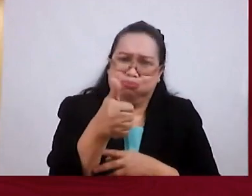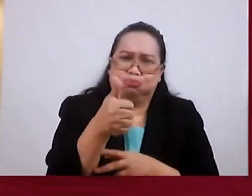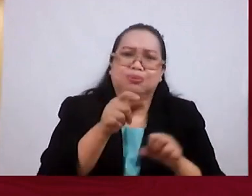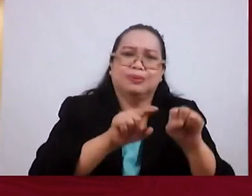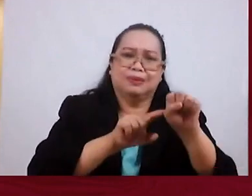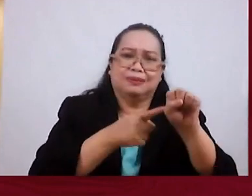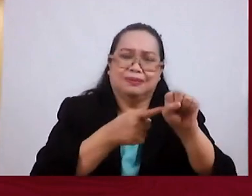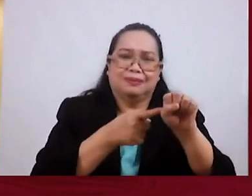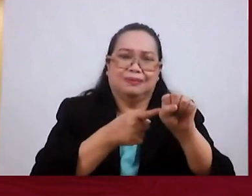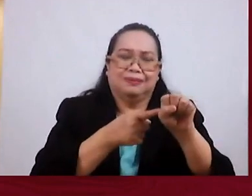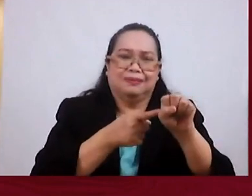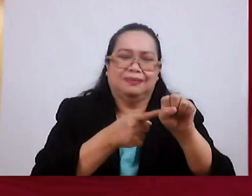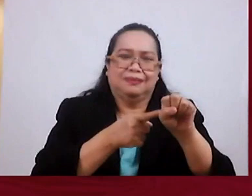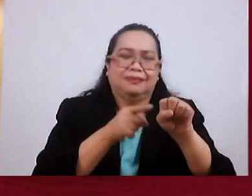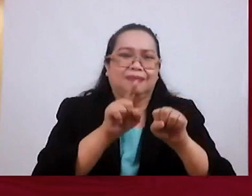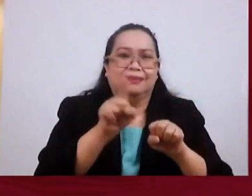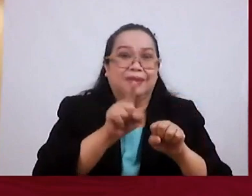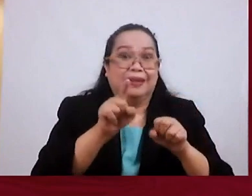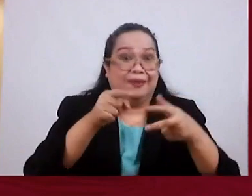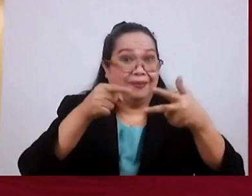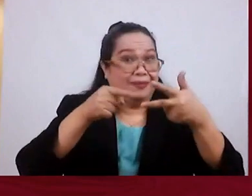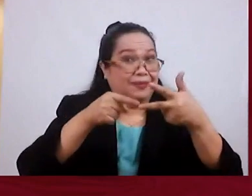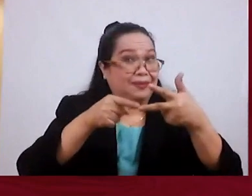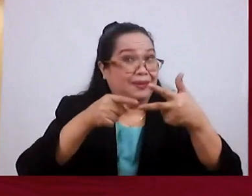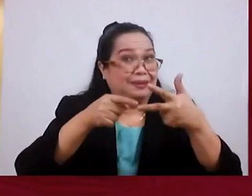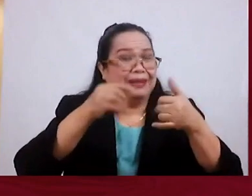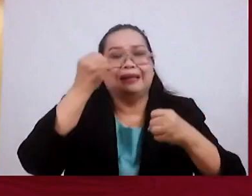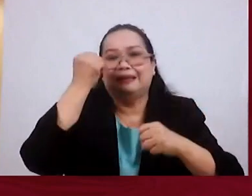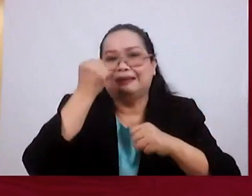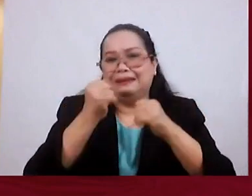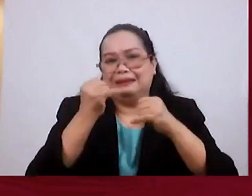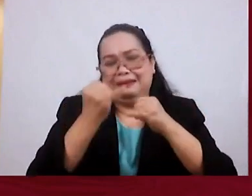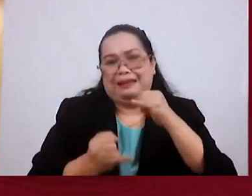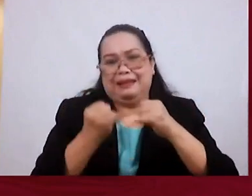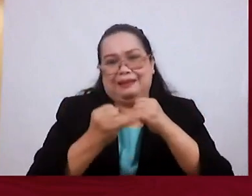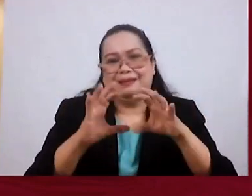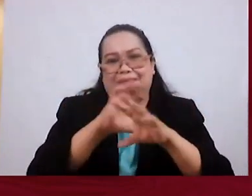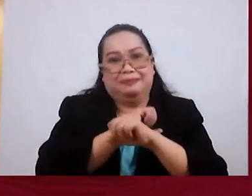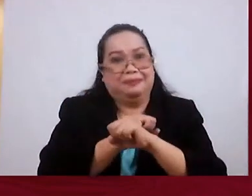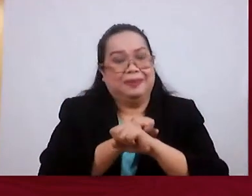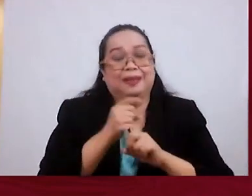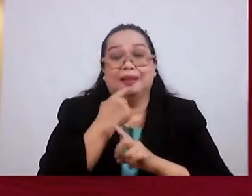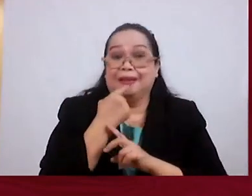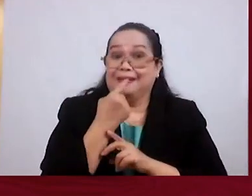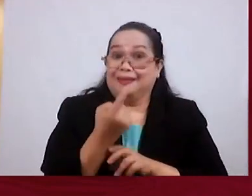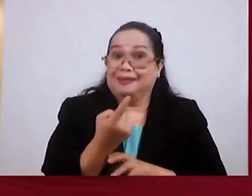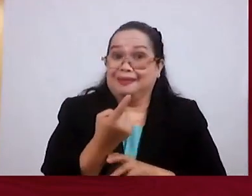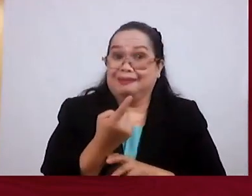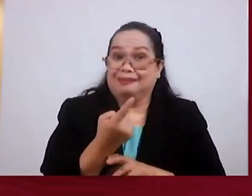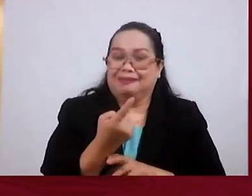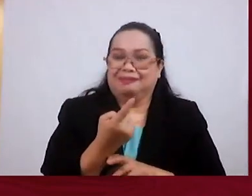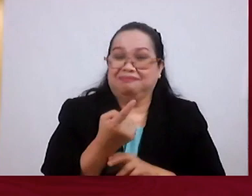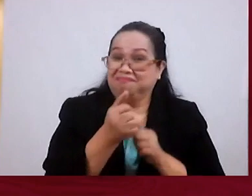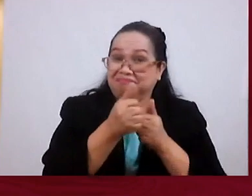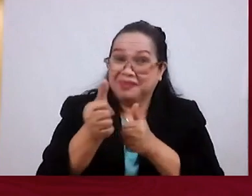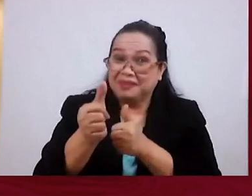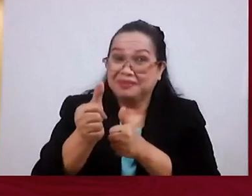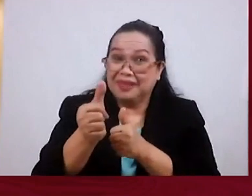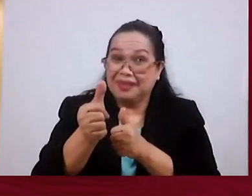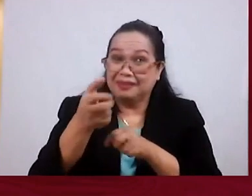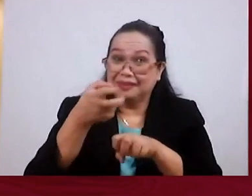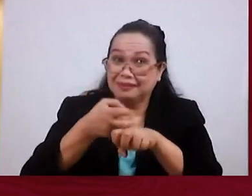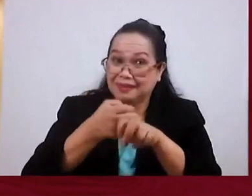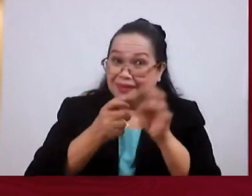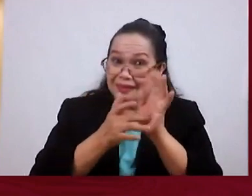Don't End Badly And Third And Last Remember What He Said You Think Following Christ Is Too Hard